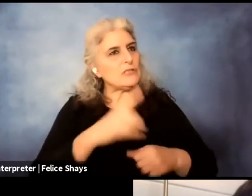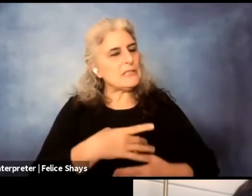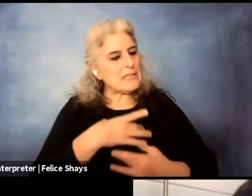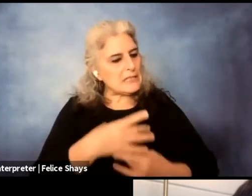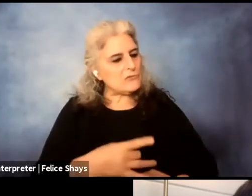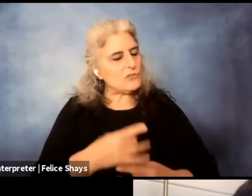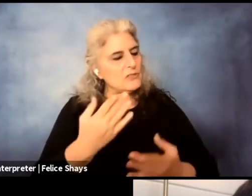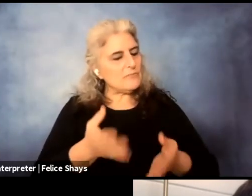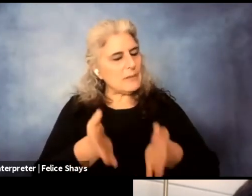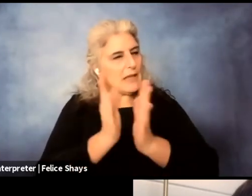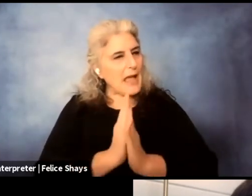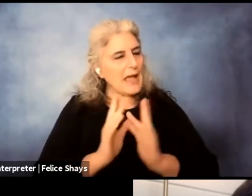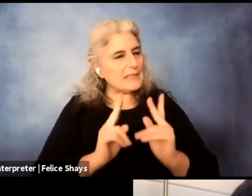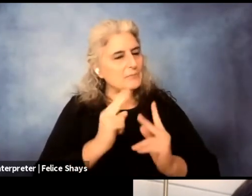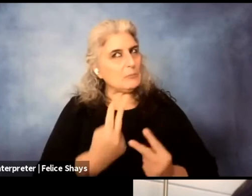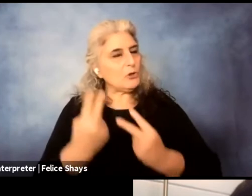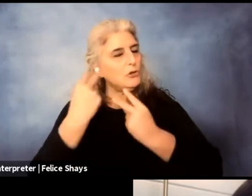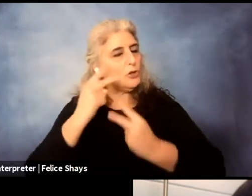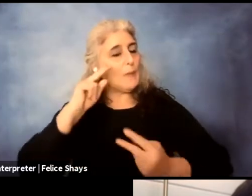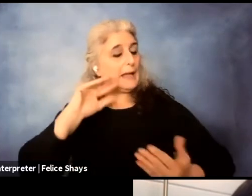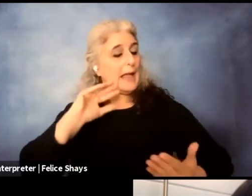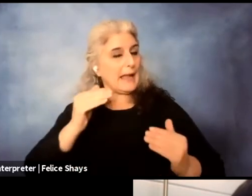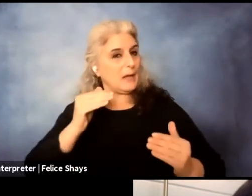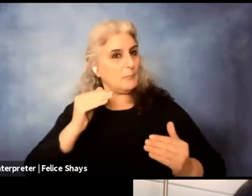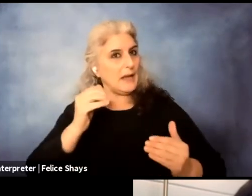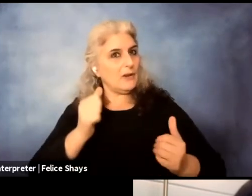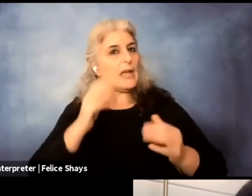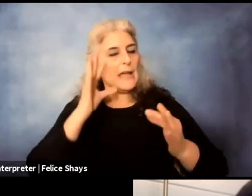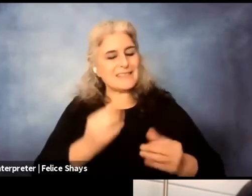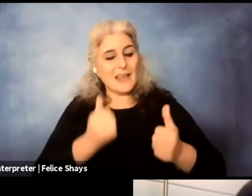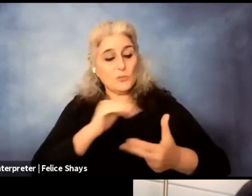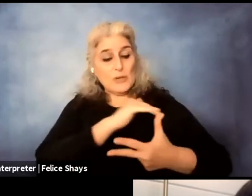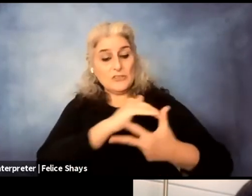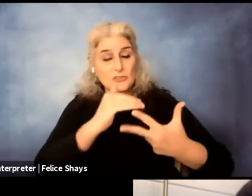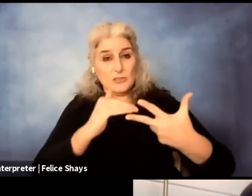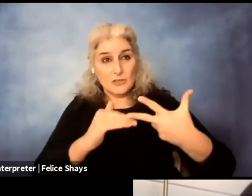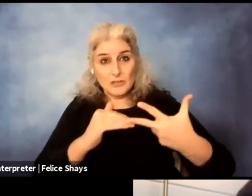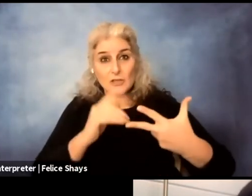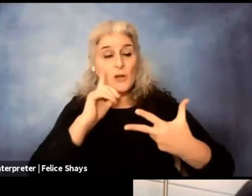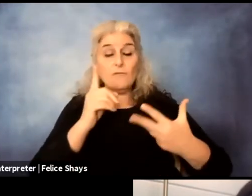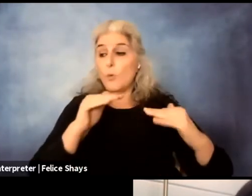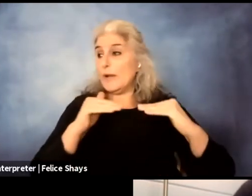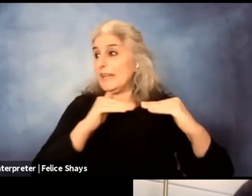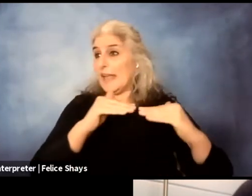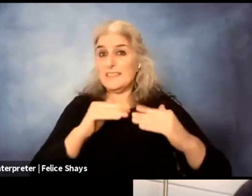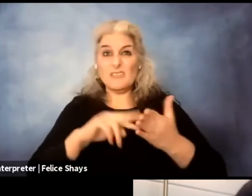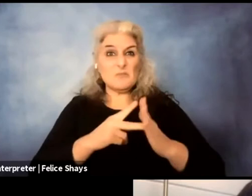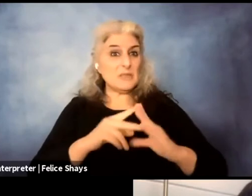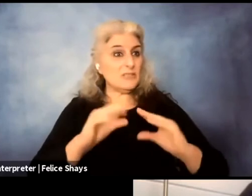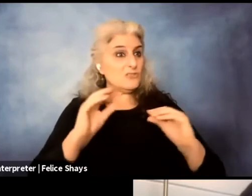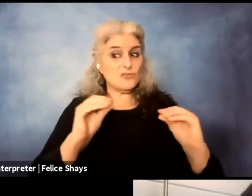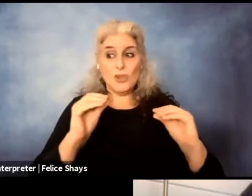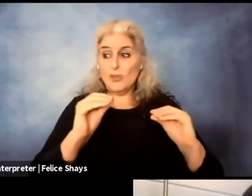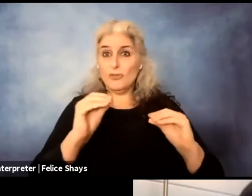people compare and actually having to choose, you know, between egalitarian mode where there's basically no sort of